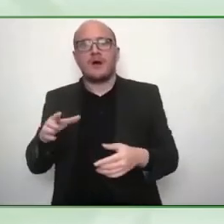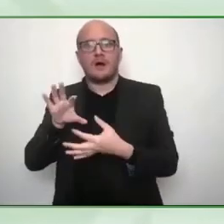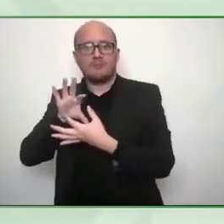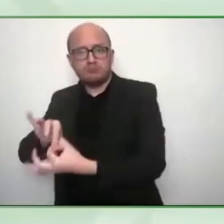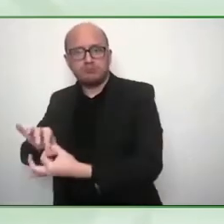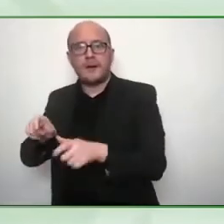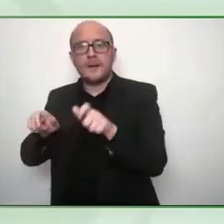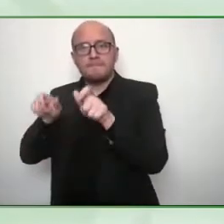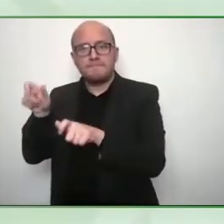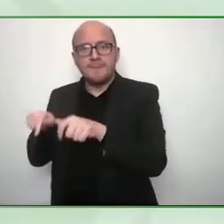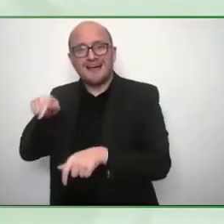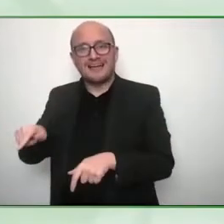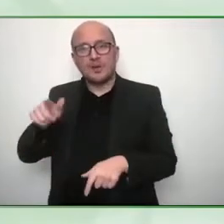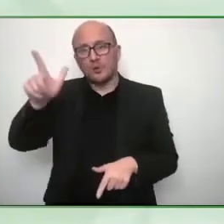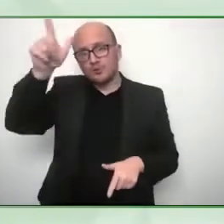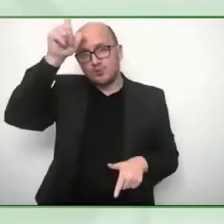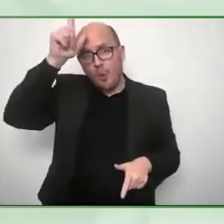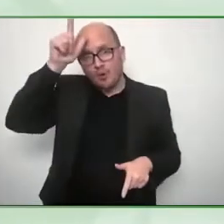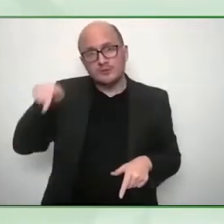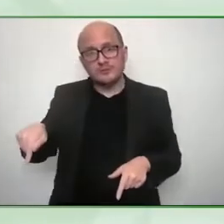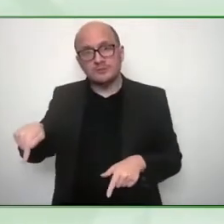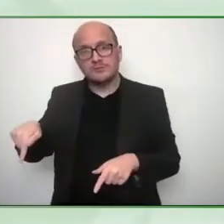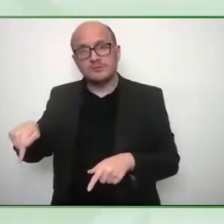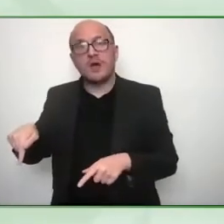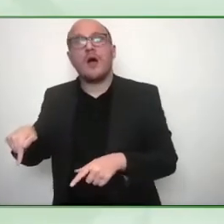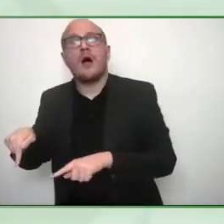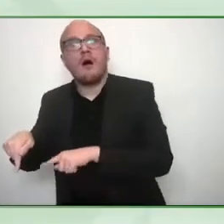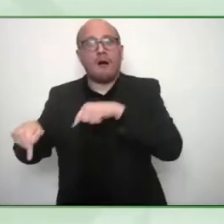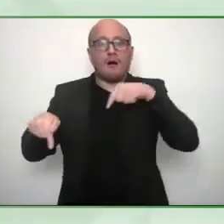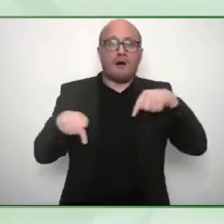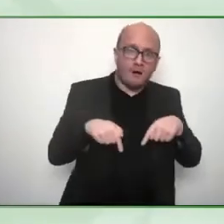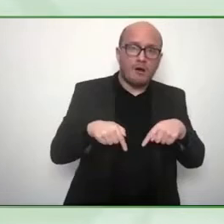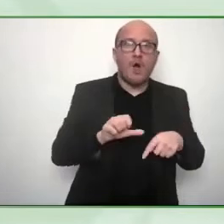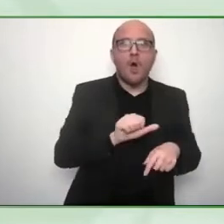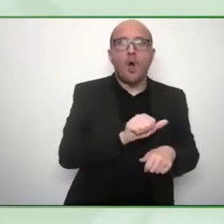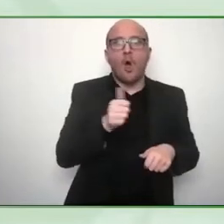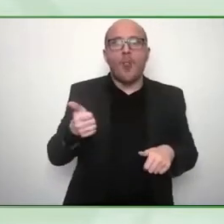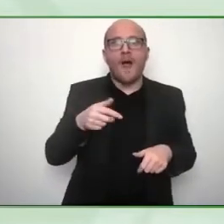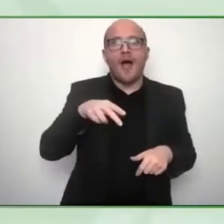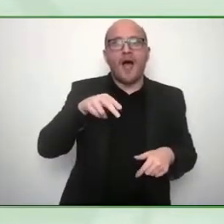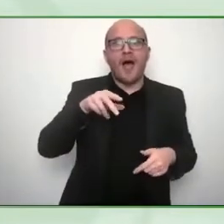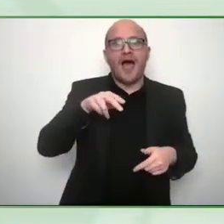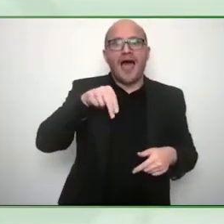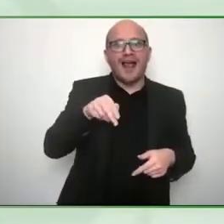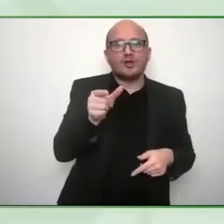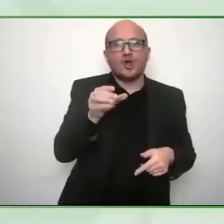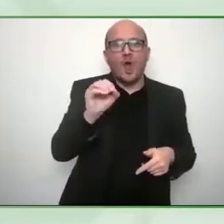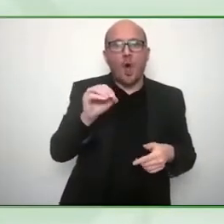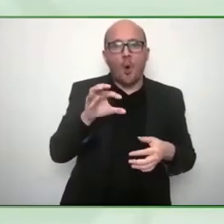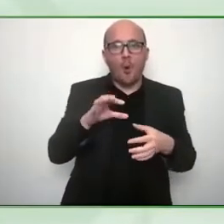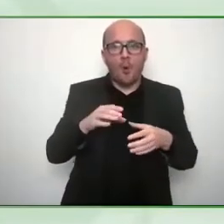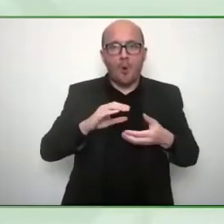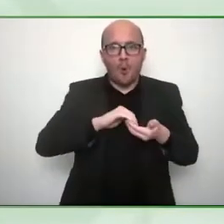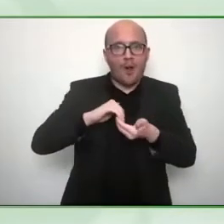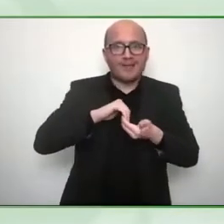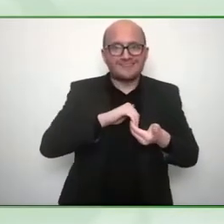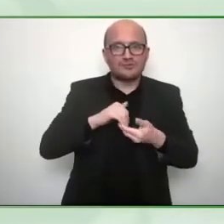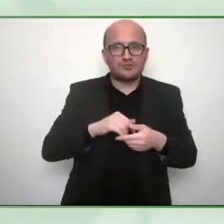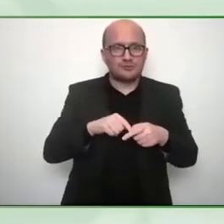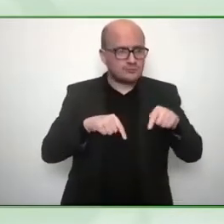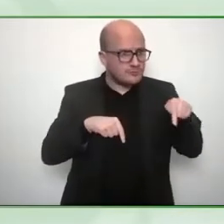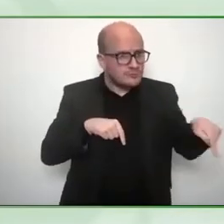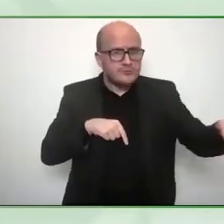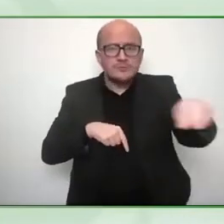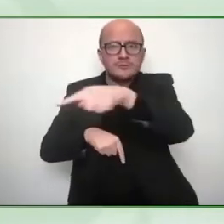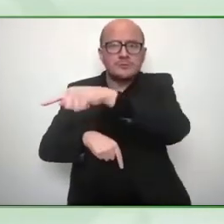whole stakeholder model where we work together because you can't do it alone it's too too difficult you never get the word out alone